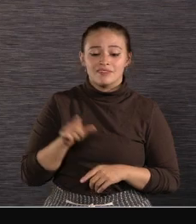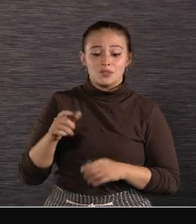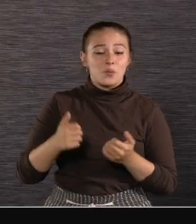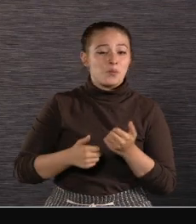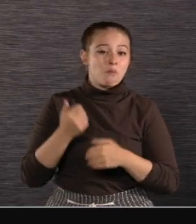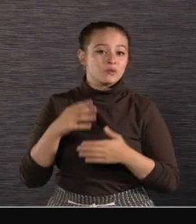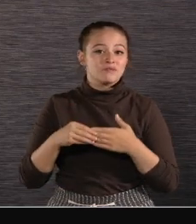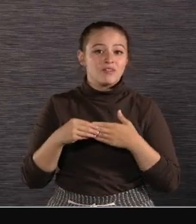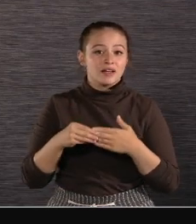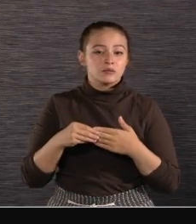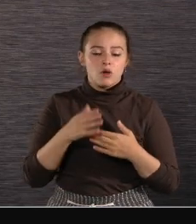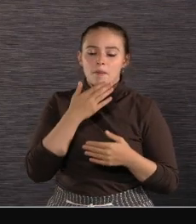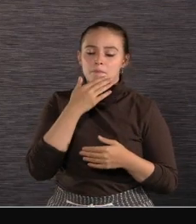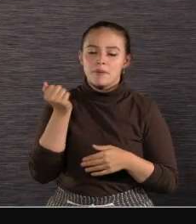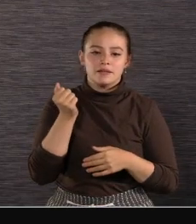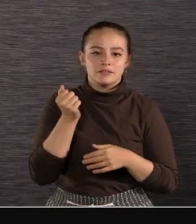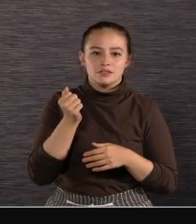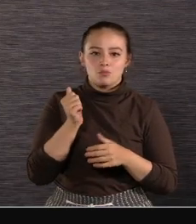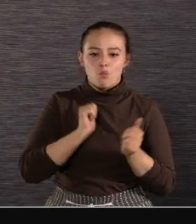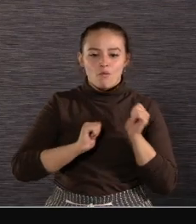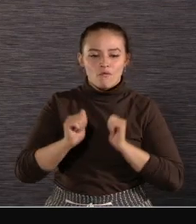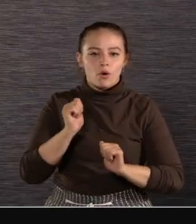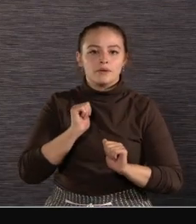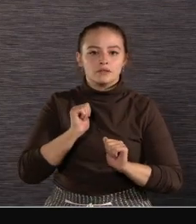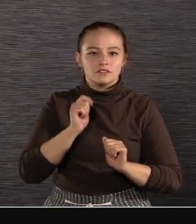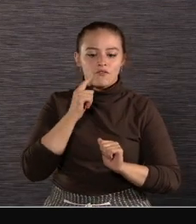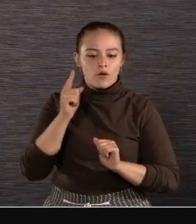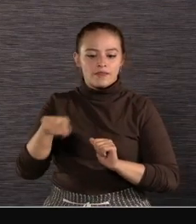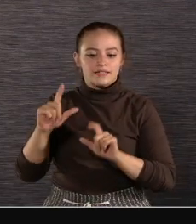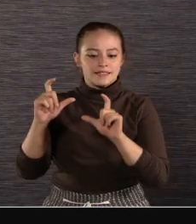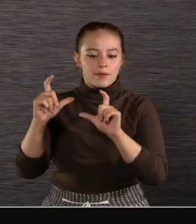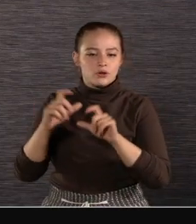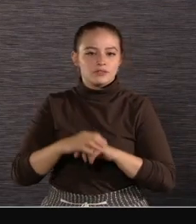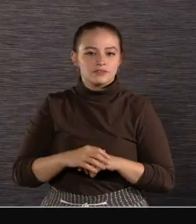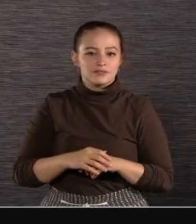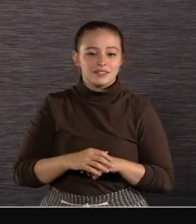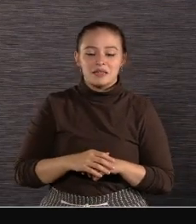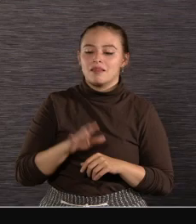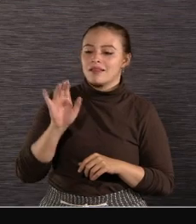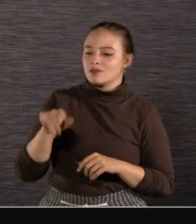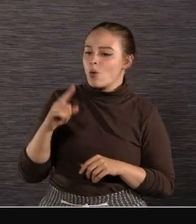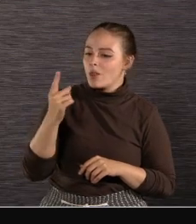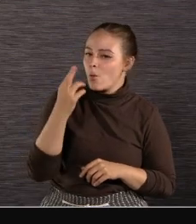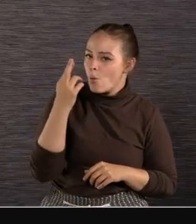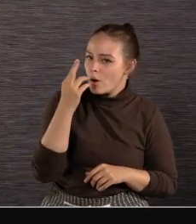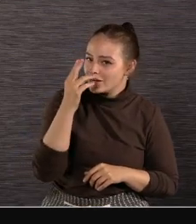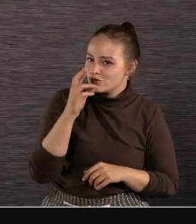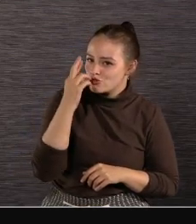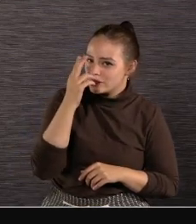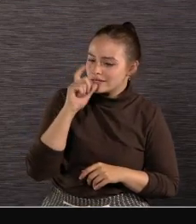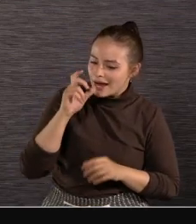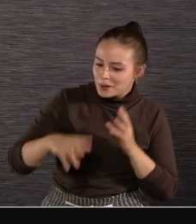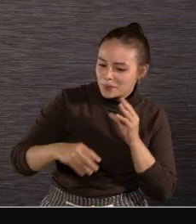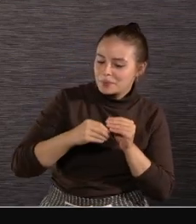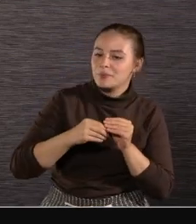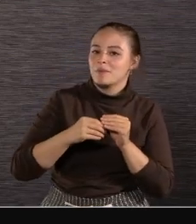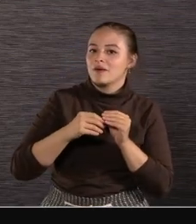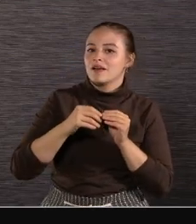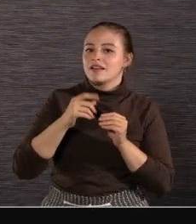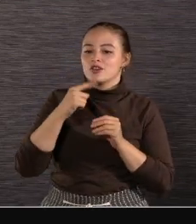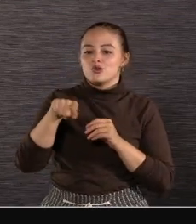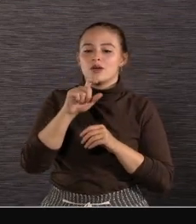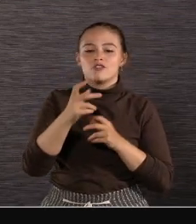Best performing line of global shutter broadcast cameras It's just one more reason to choose Sony cameras For your next rental